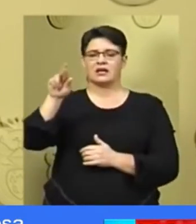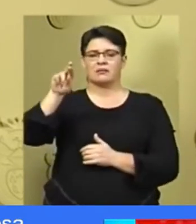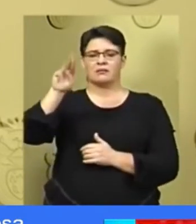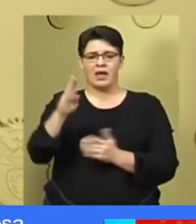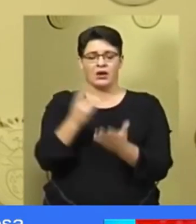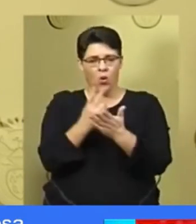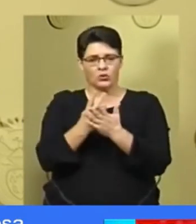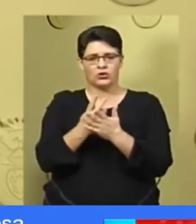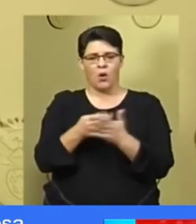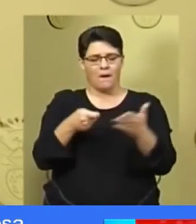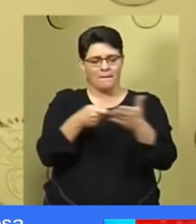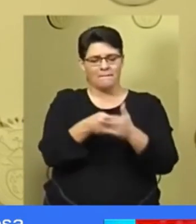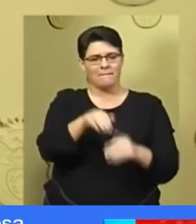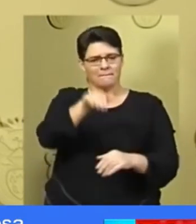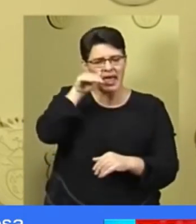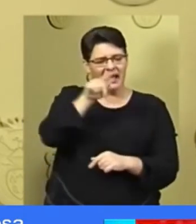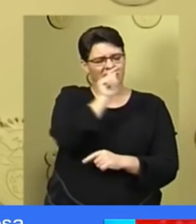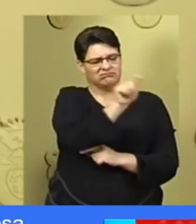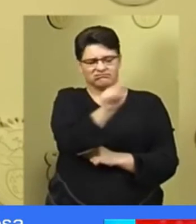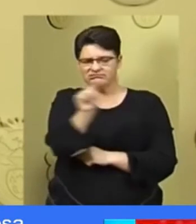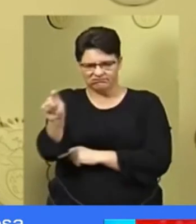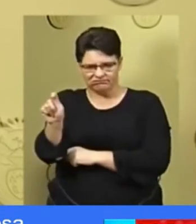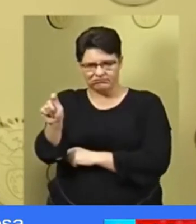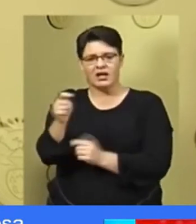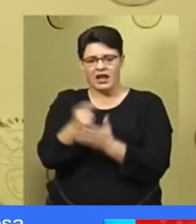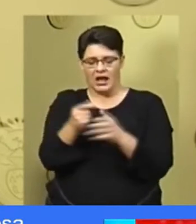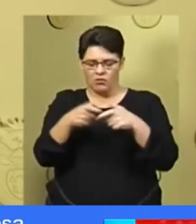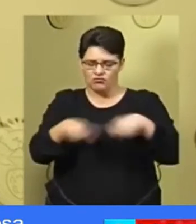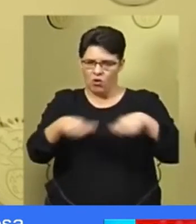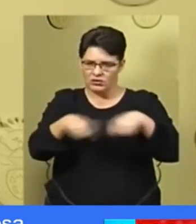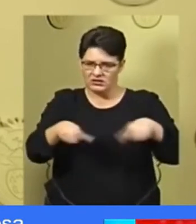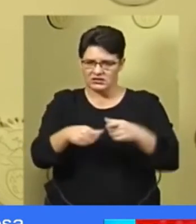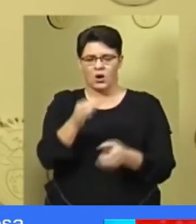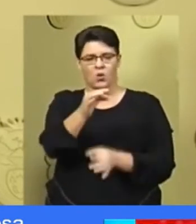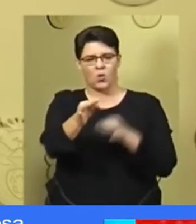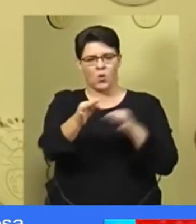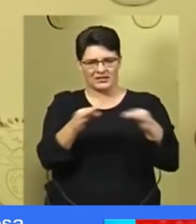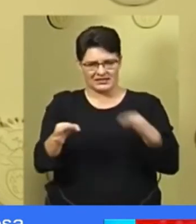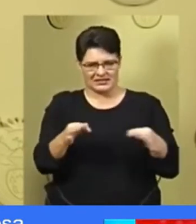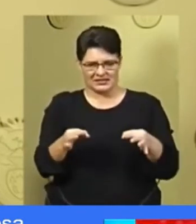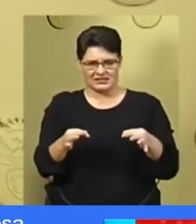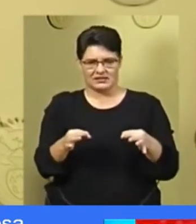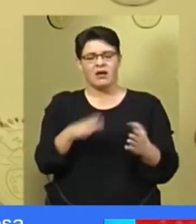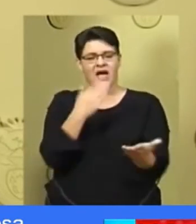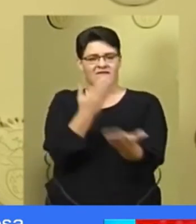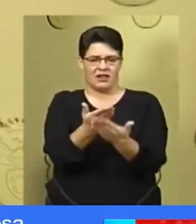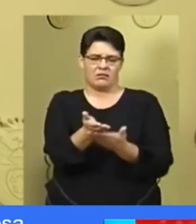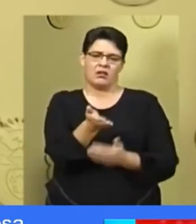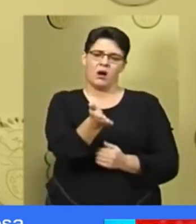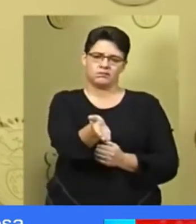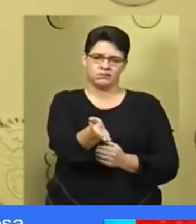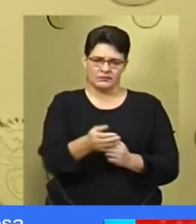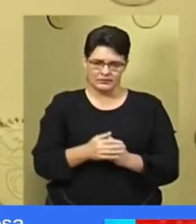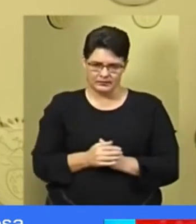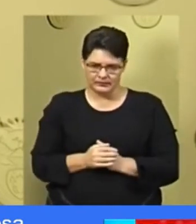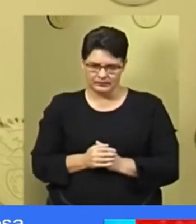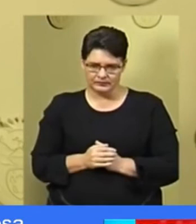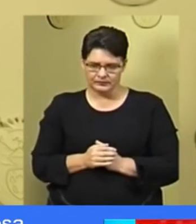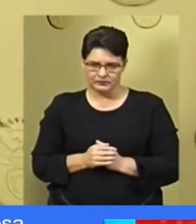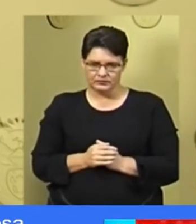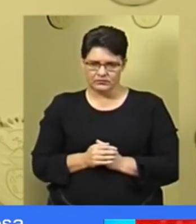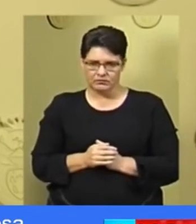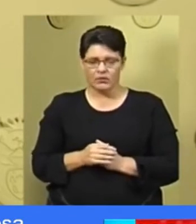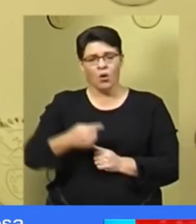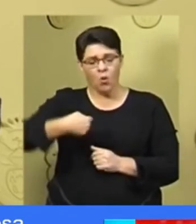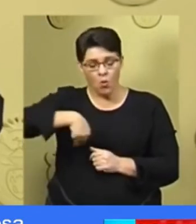commercial banks will ensure that the bank notes and coins remain available. The